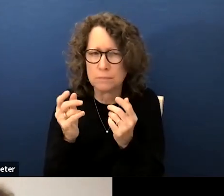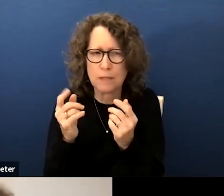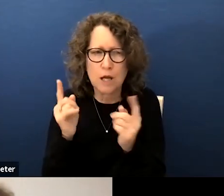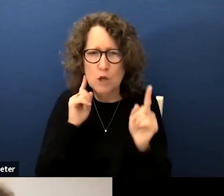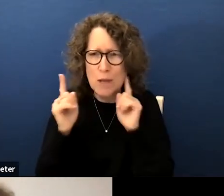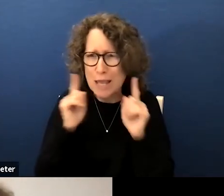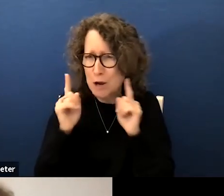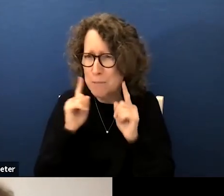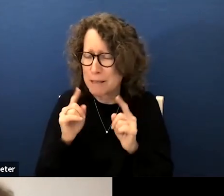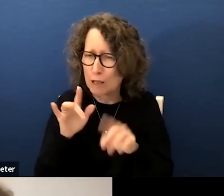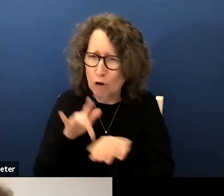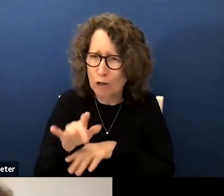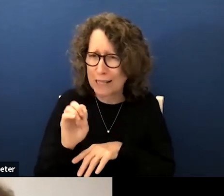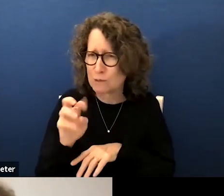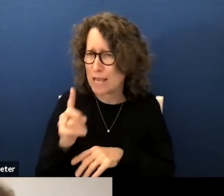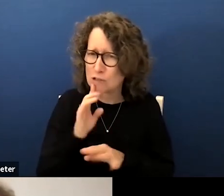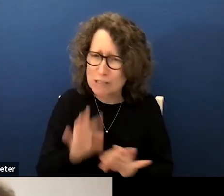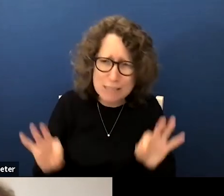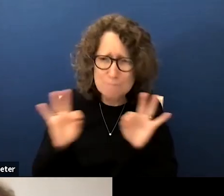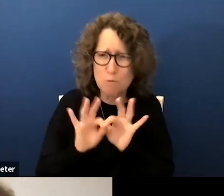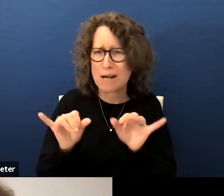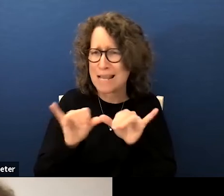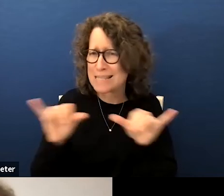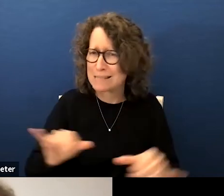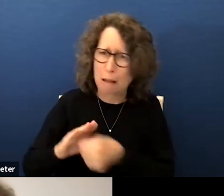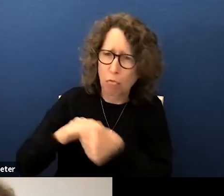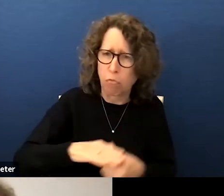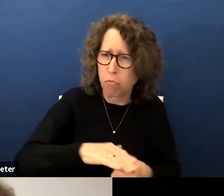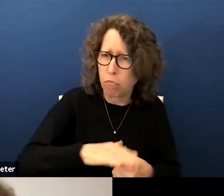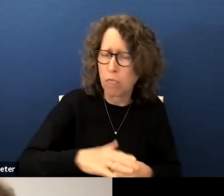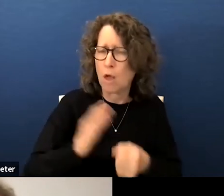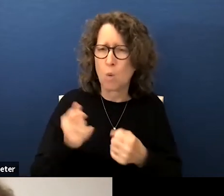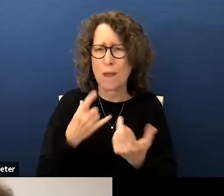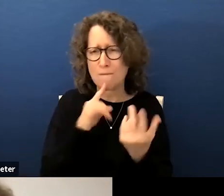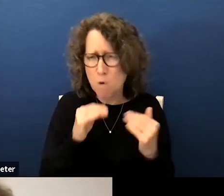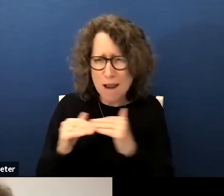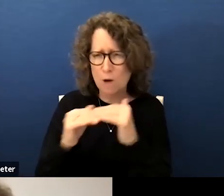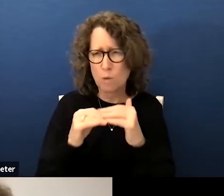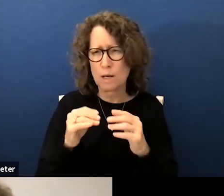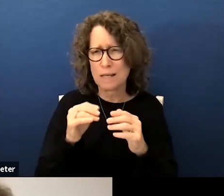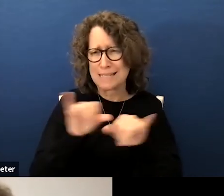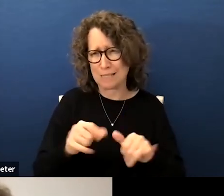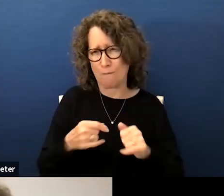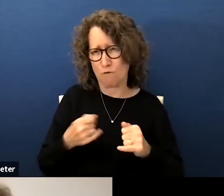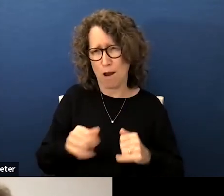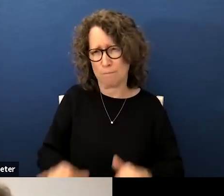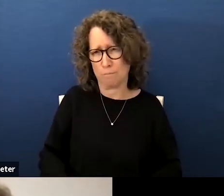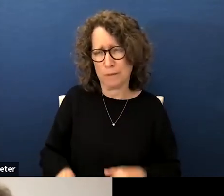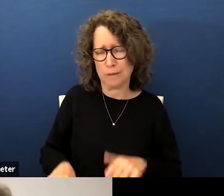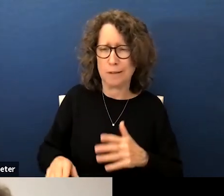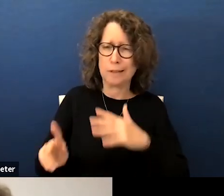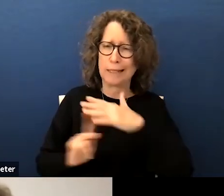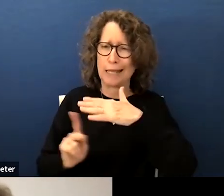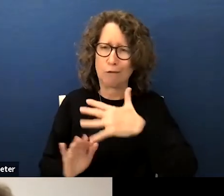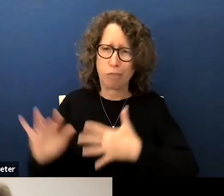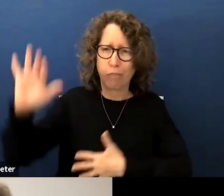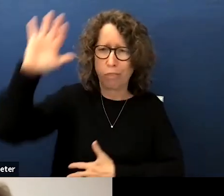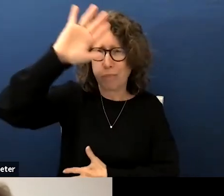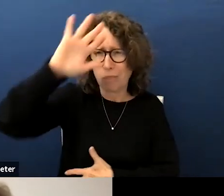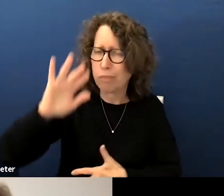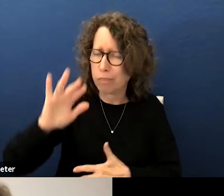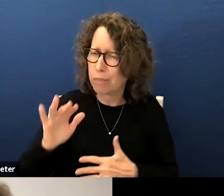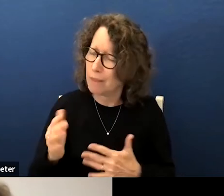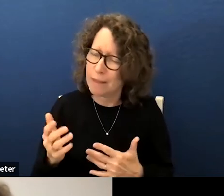talking about earlier education how important it is systematically that we do have a more equitable system that allows people to access it earlier